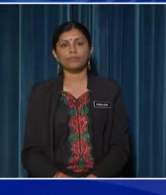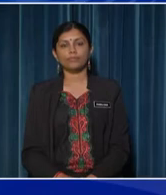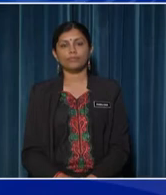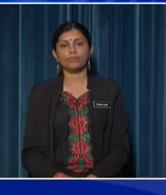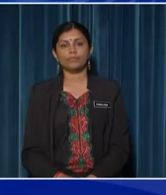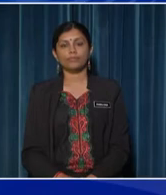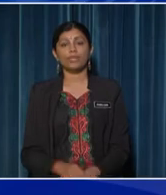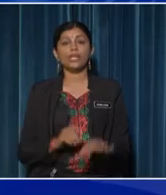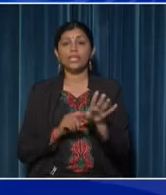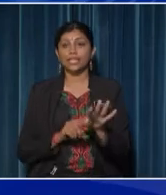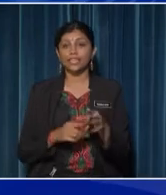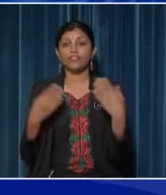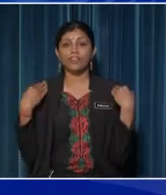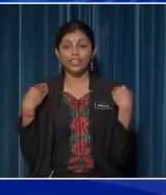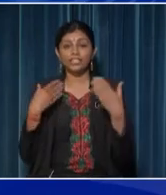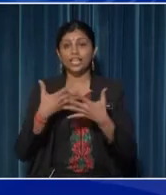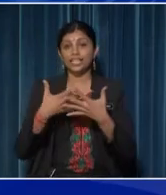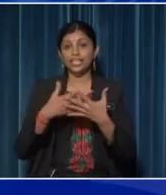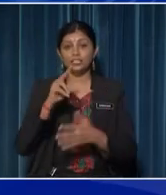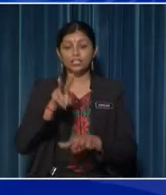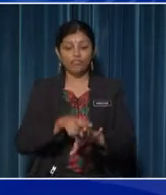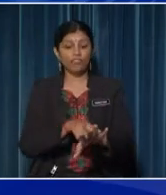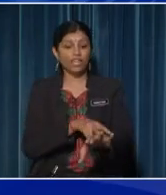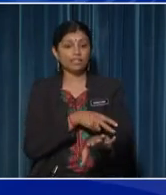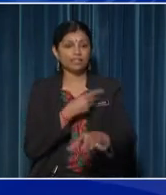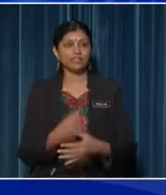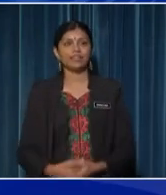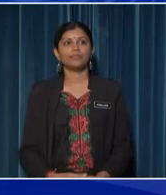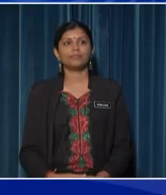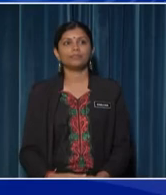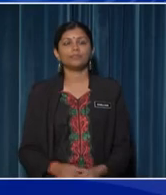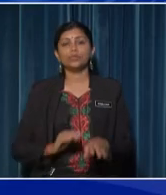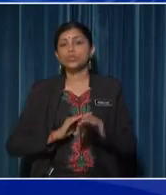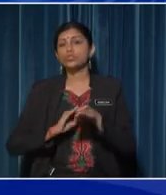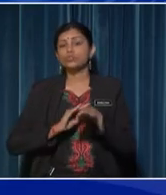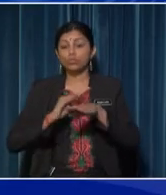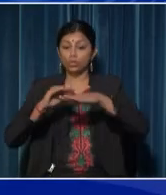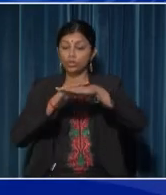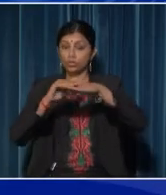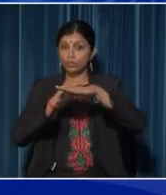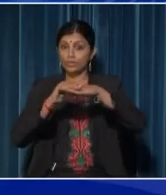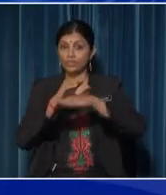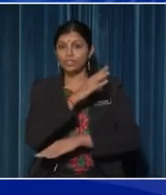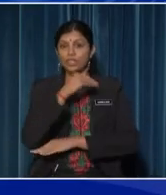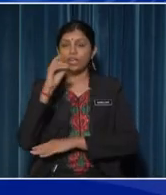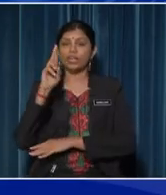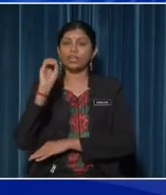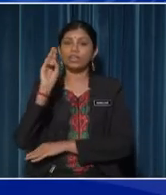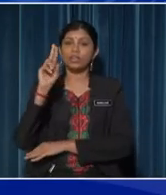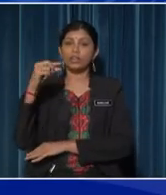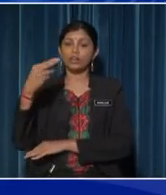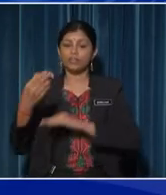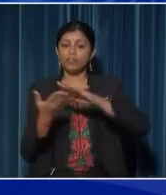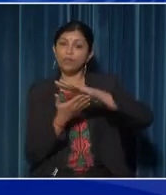The leaf has native veins It also has a smooth top surface and a rough bottom